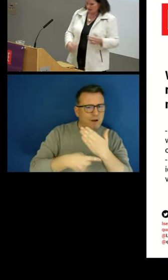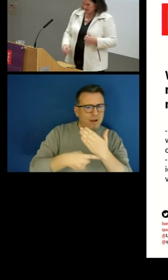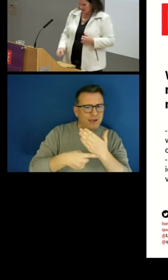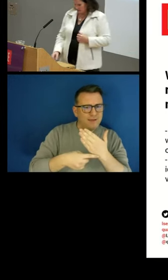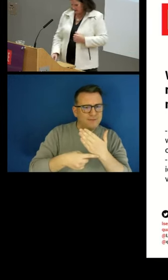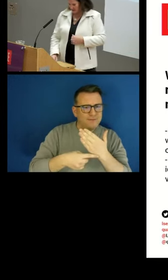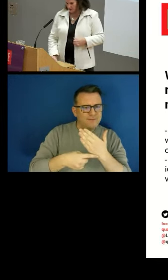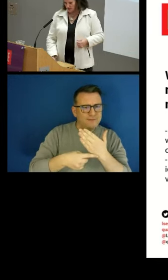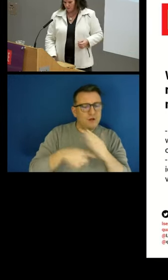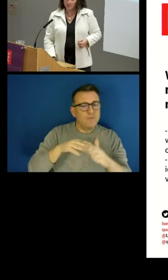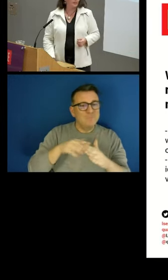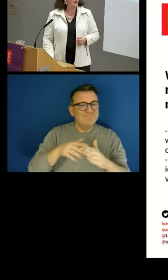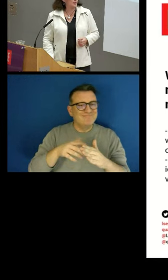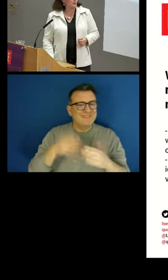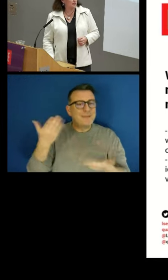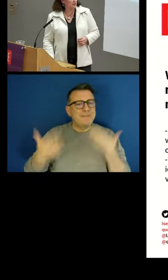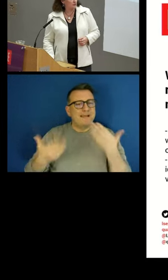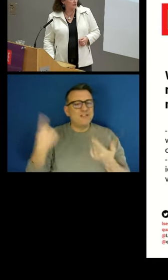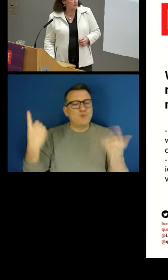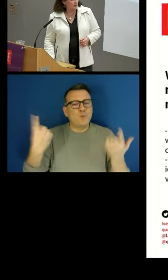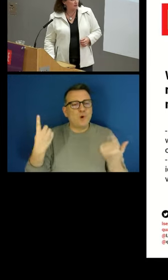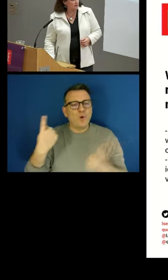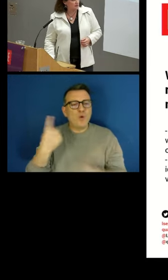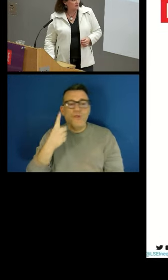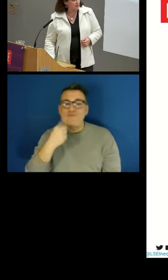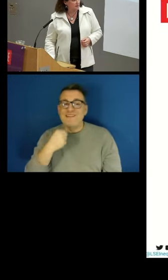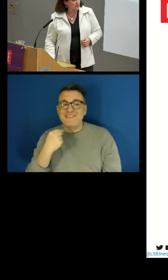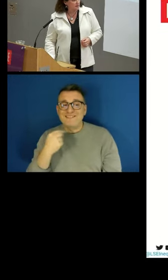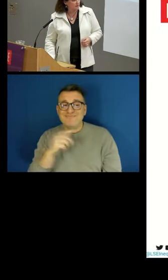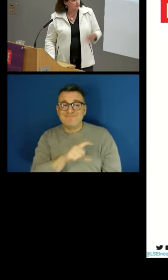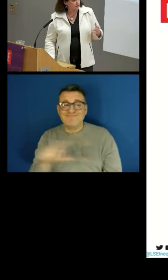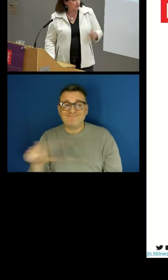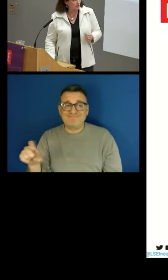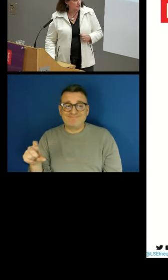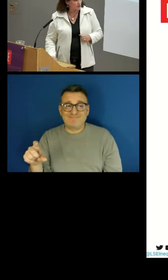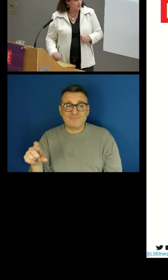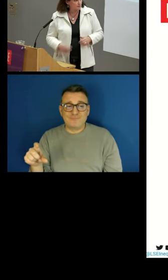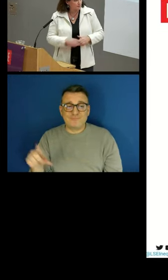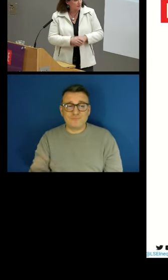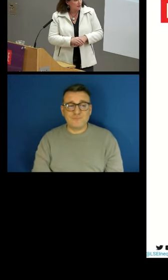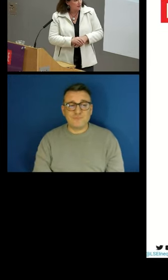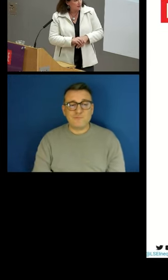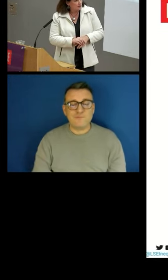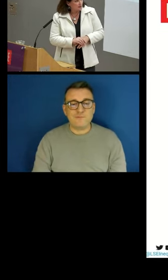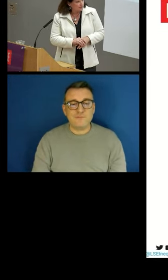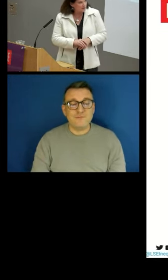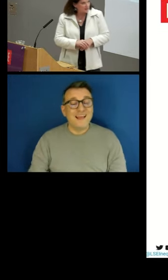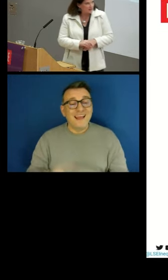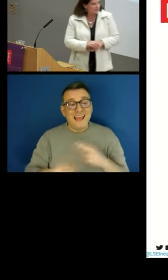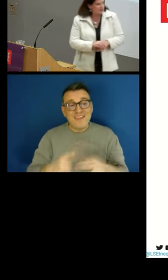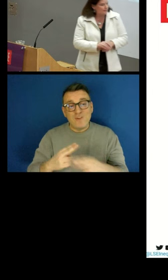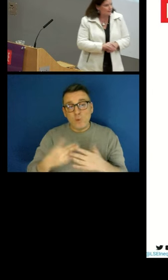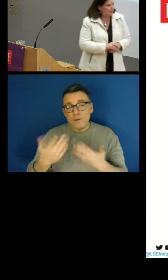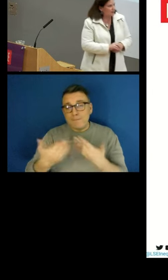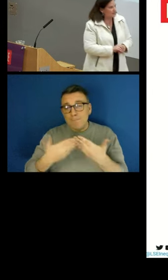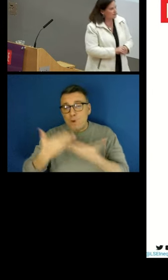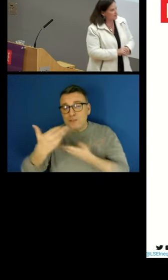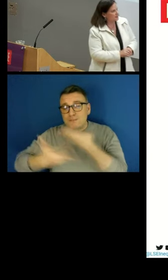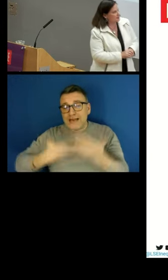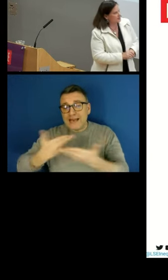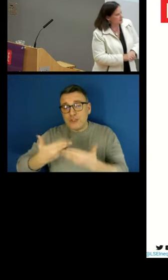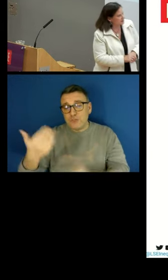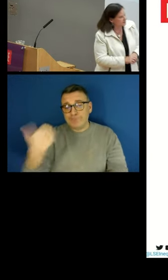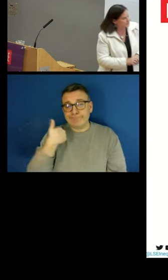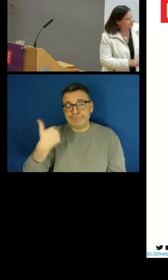OK, so again, I'd be very happy to explain that later if there are questions. Now, finally, we